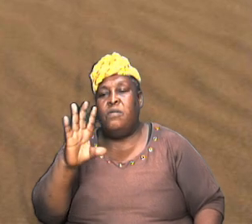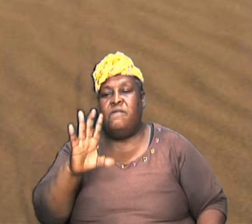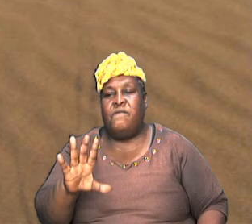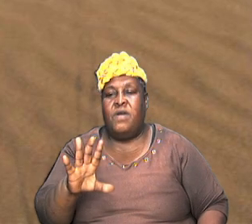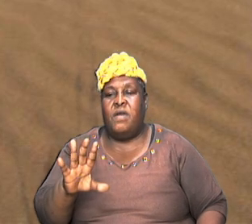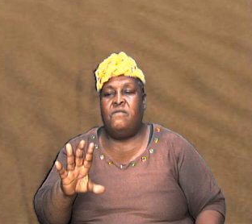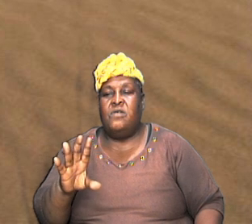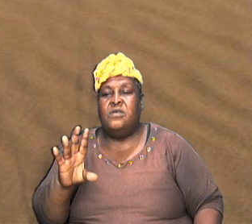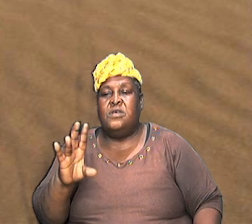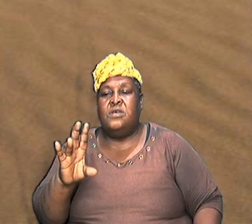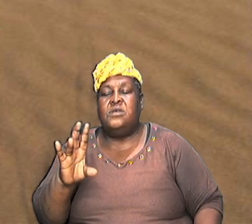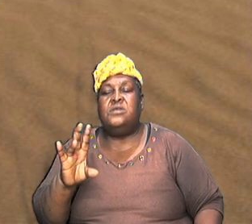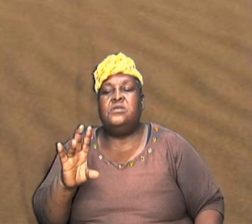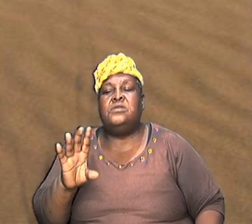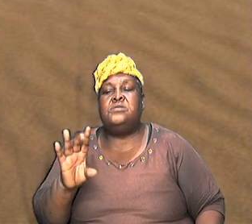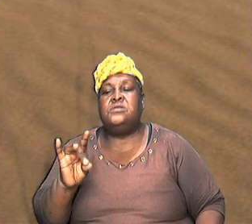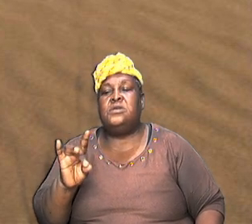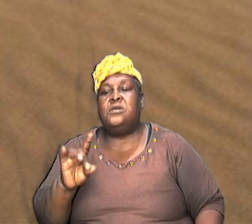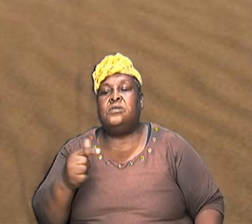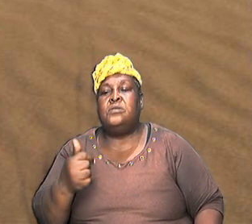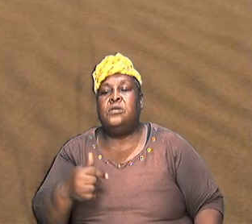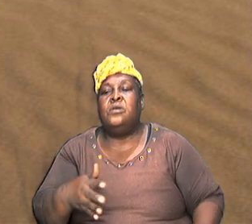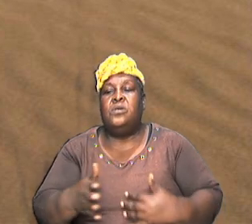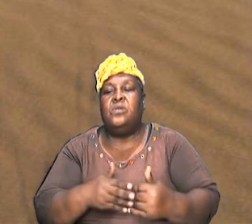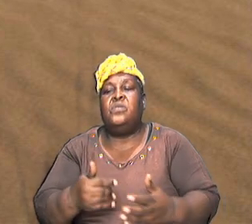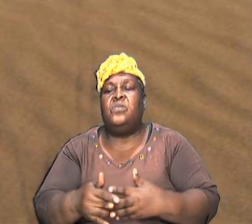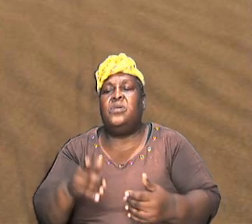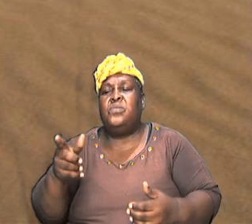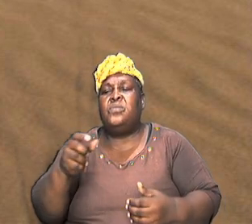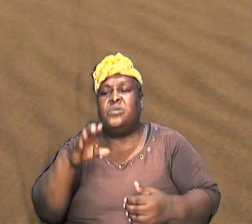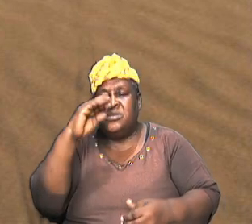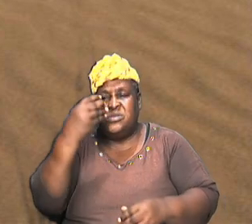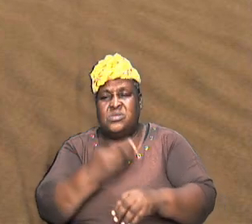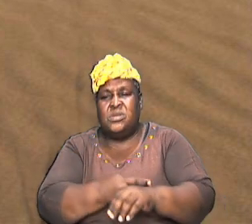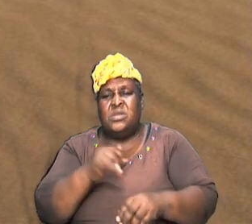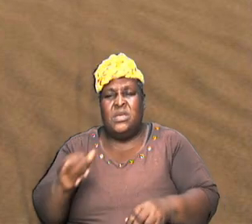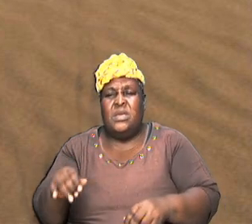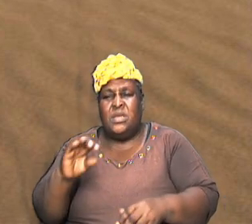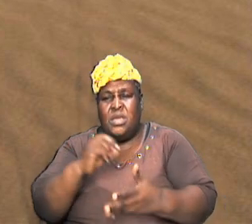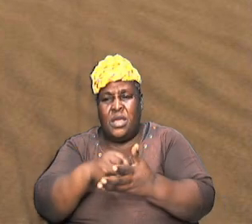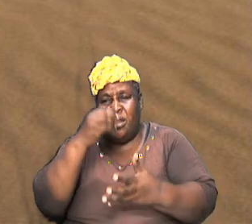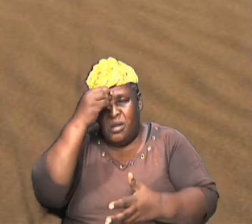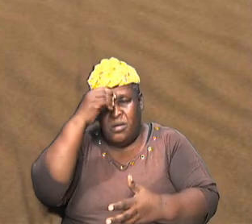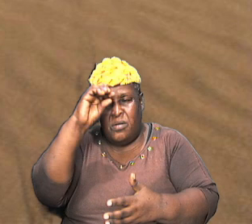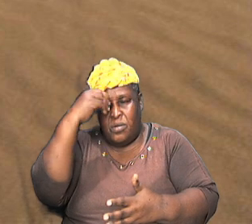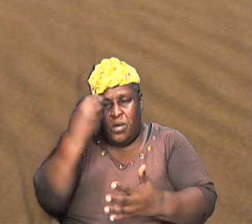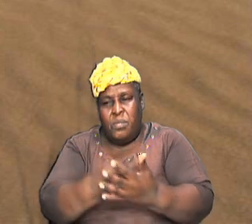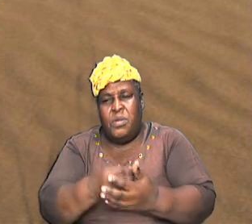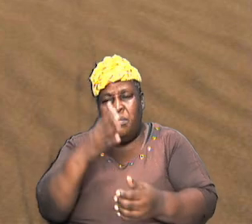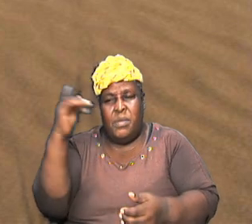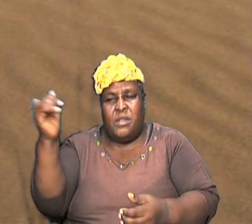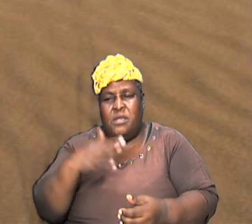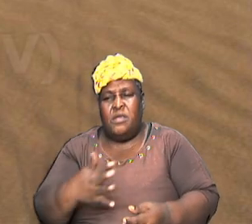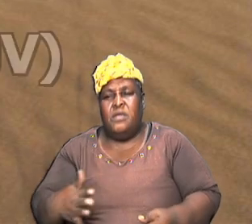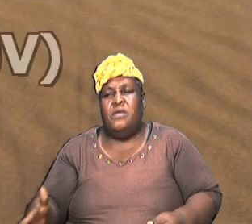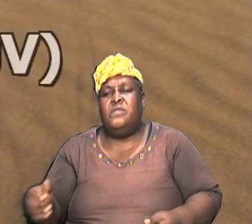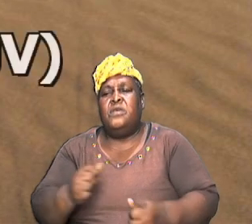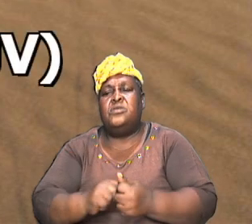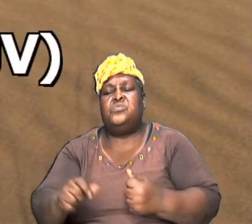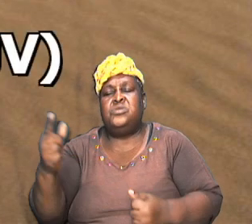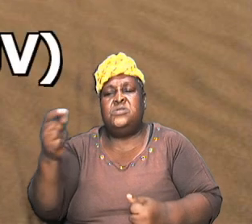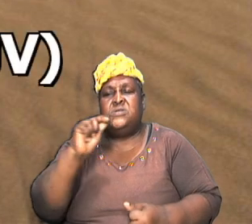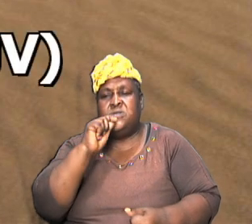perspective also though he were a son yet learned the obedience by the things which he